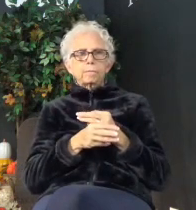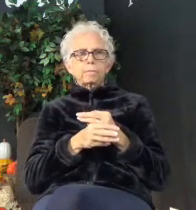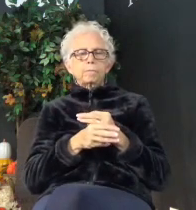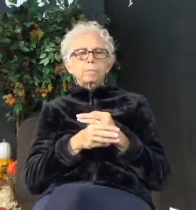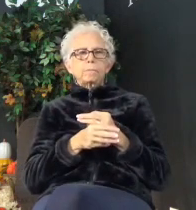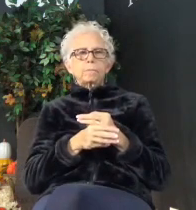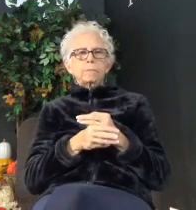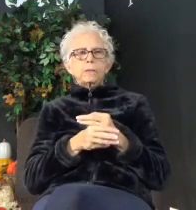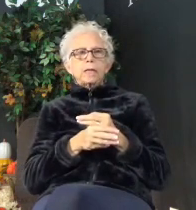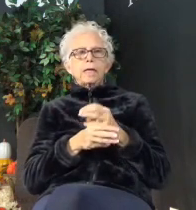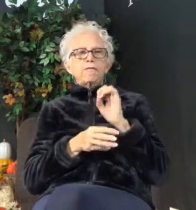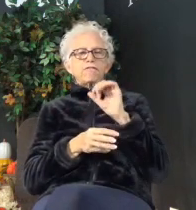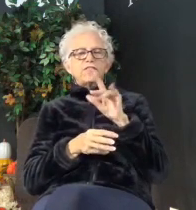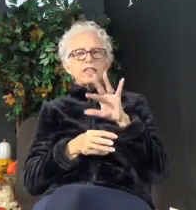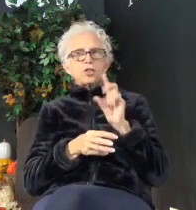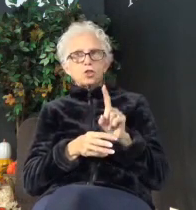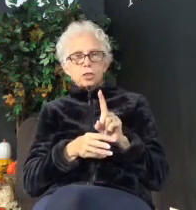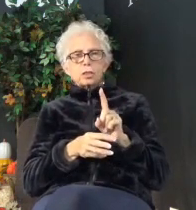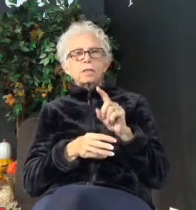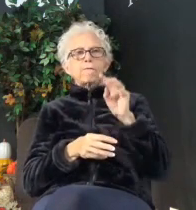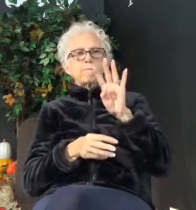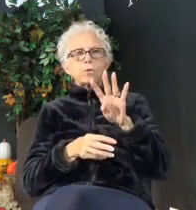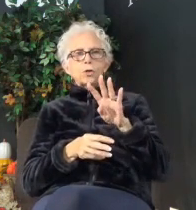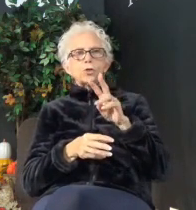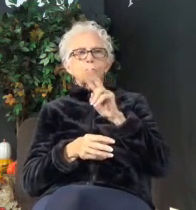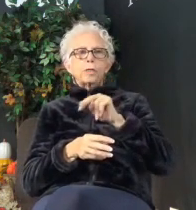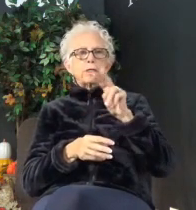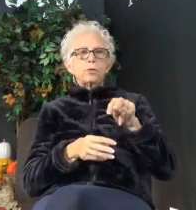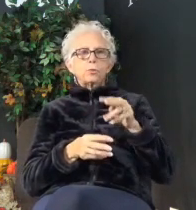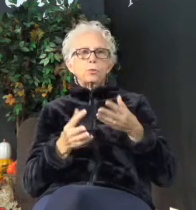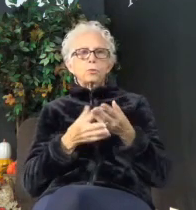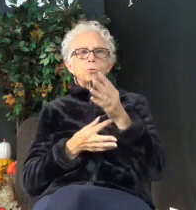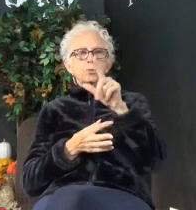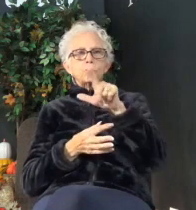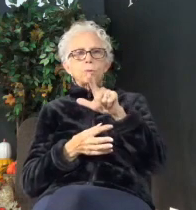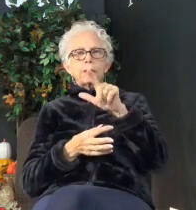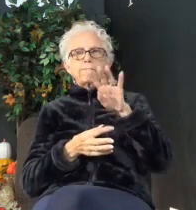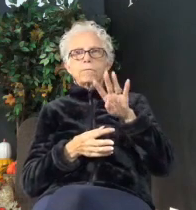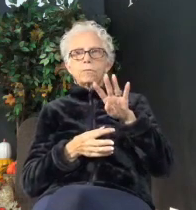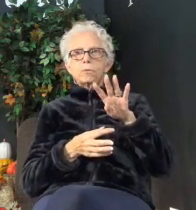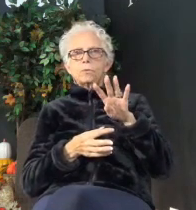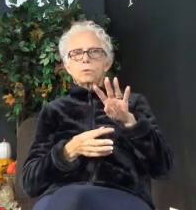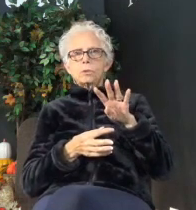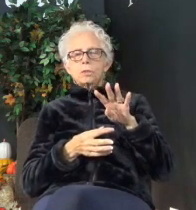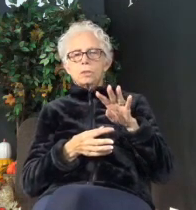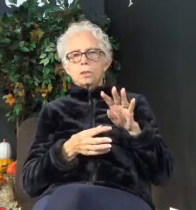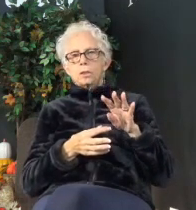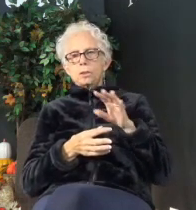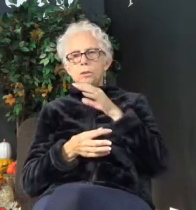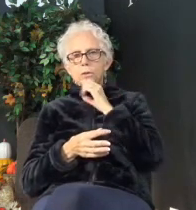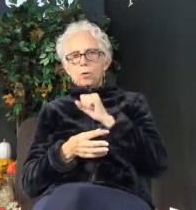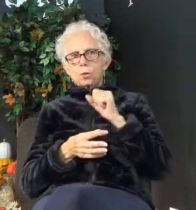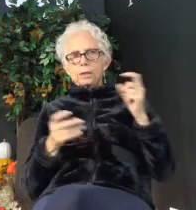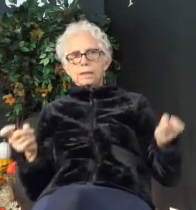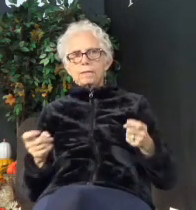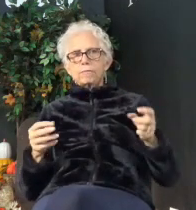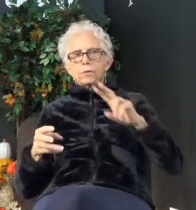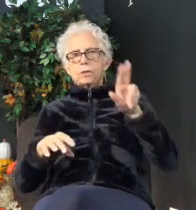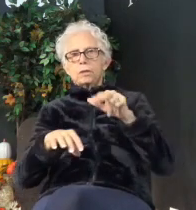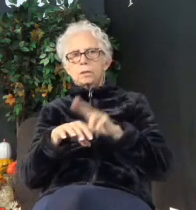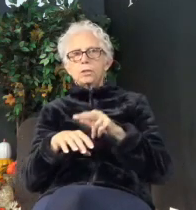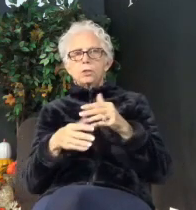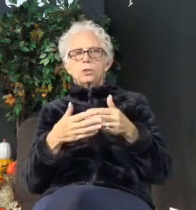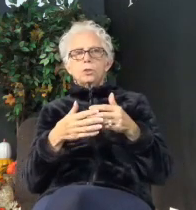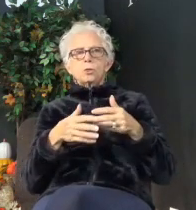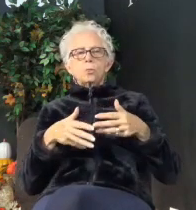Ephesians 4, 22 through 24 says it this way. Throw off your old sinful nature, your former way of life,